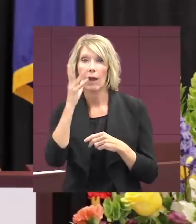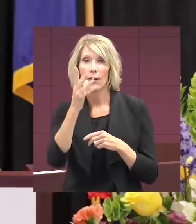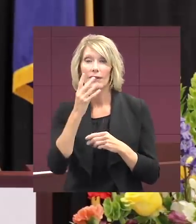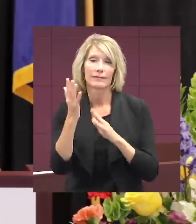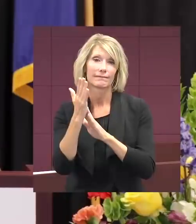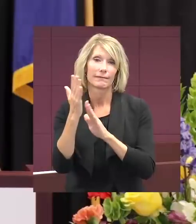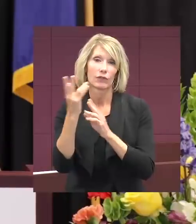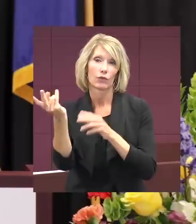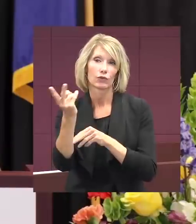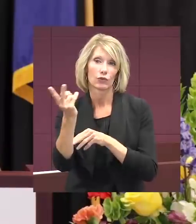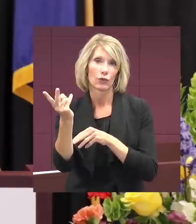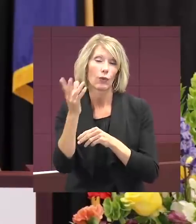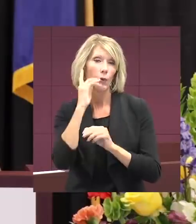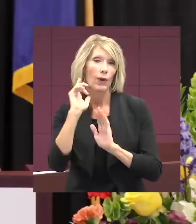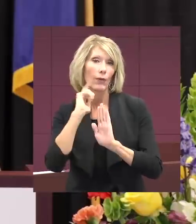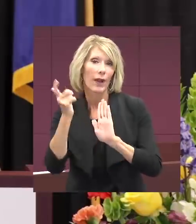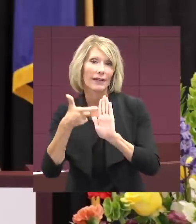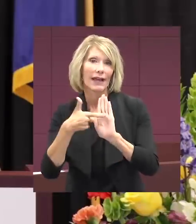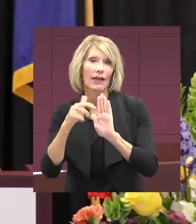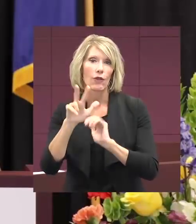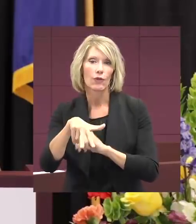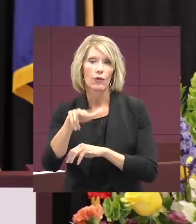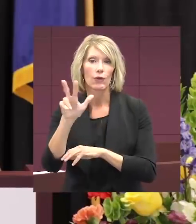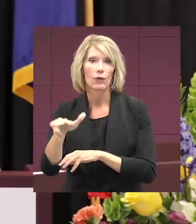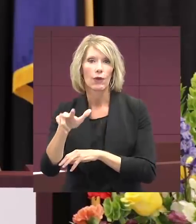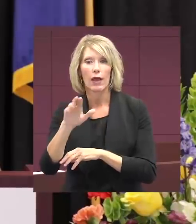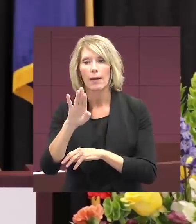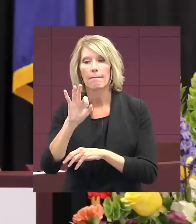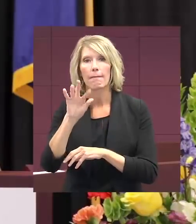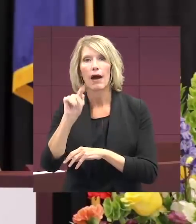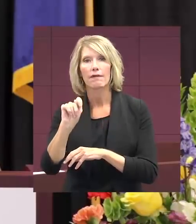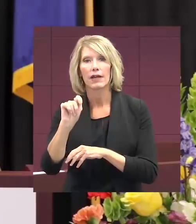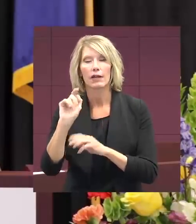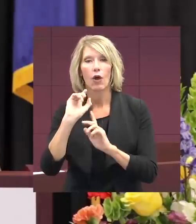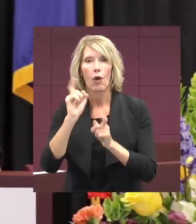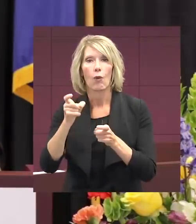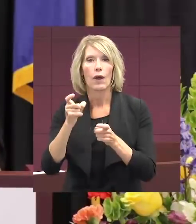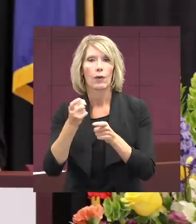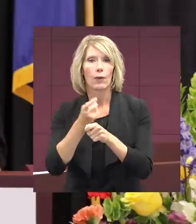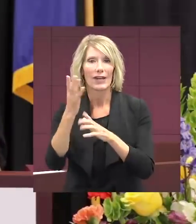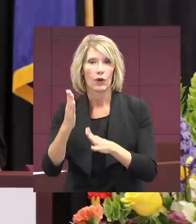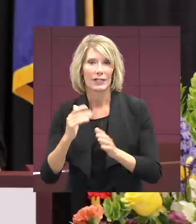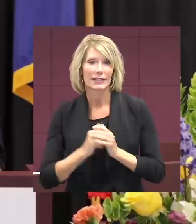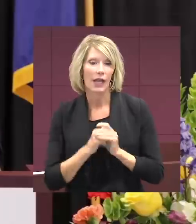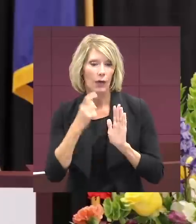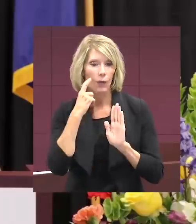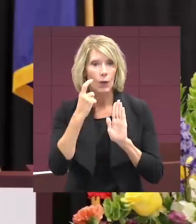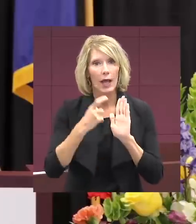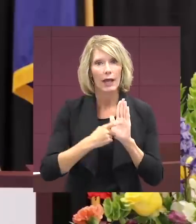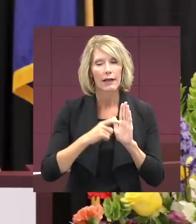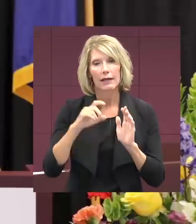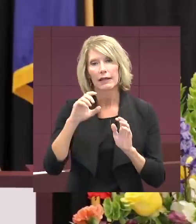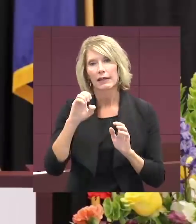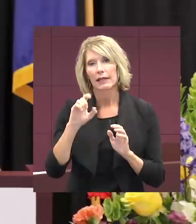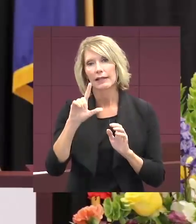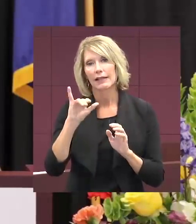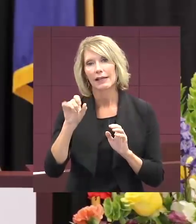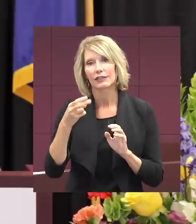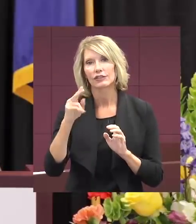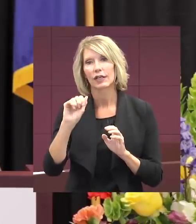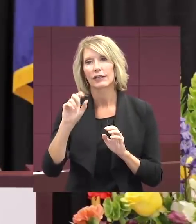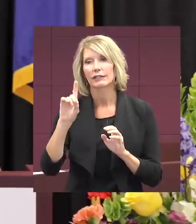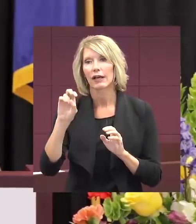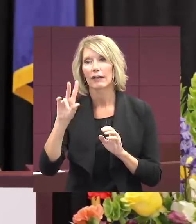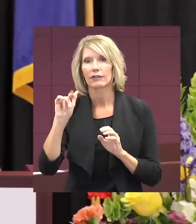tonight. We want to recognize our 33 Buffett Award winners. We want to recognize Alaysia Douglas who scored